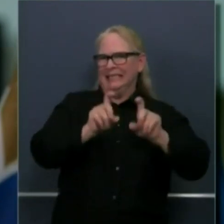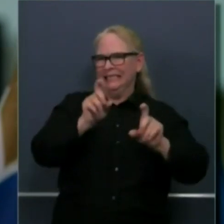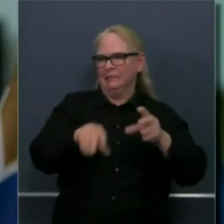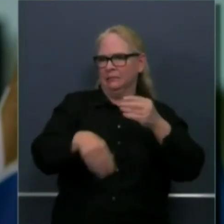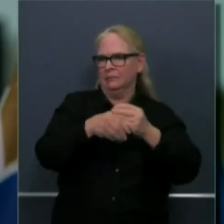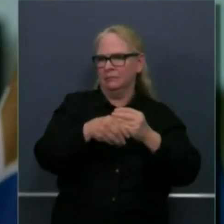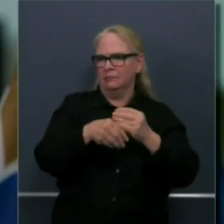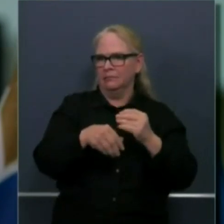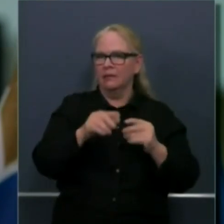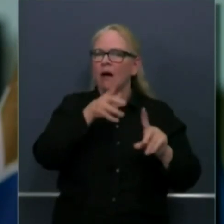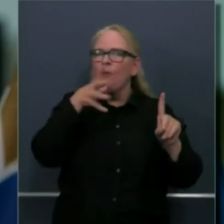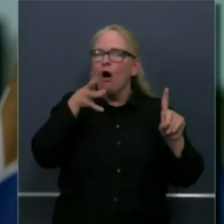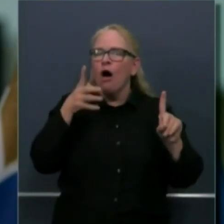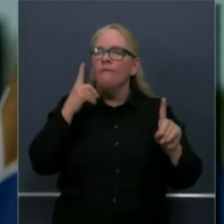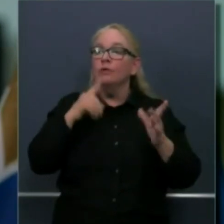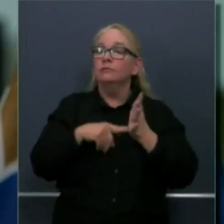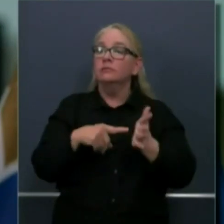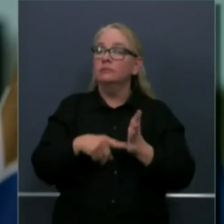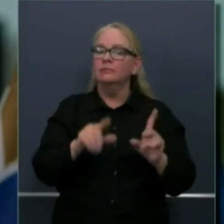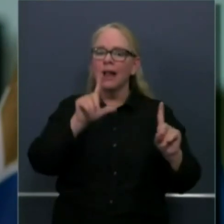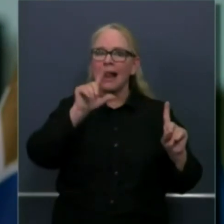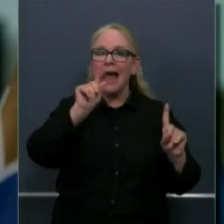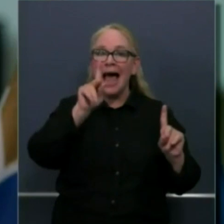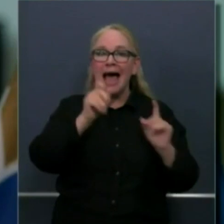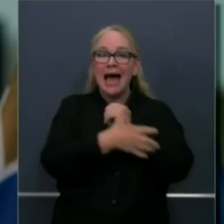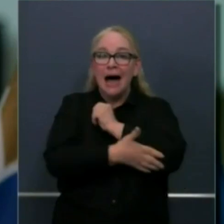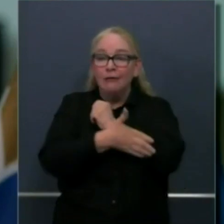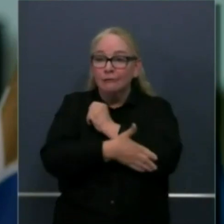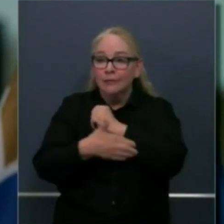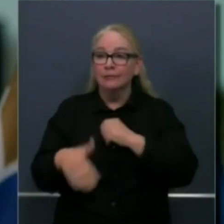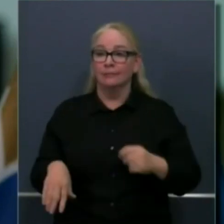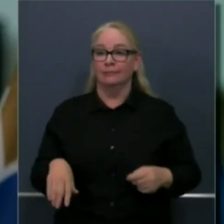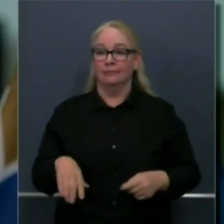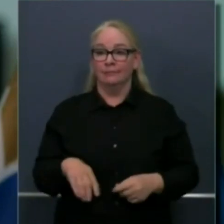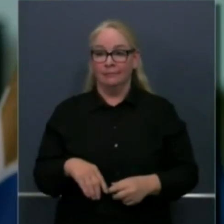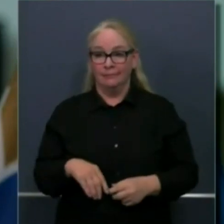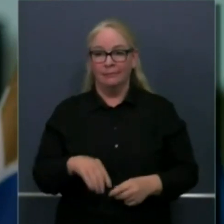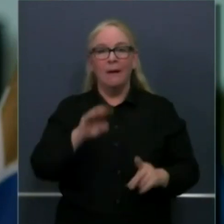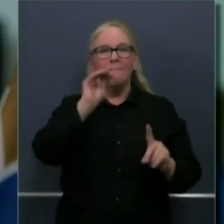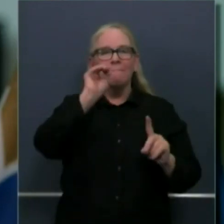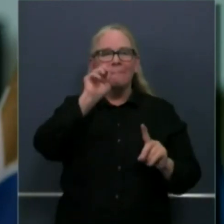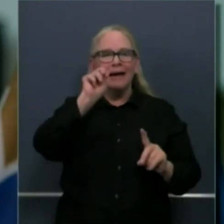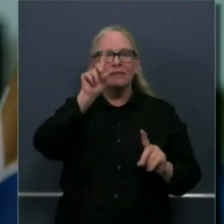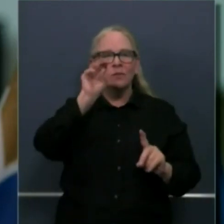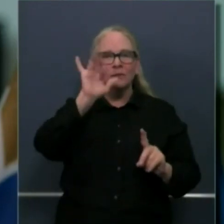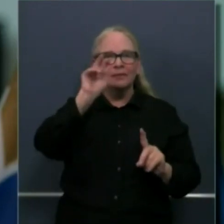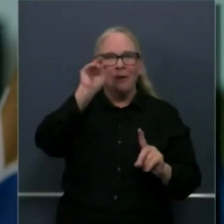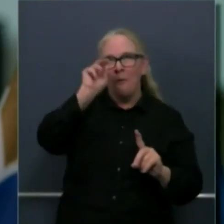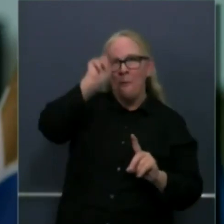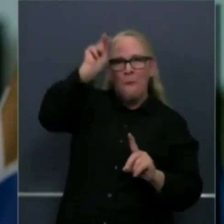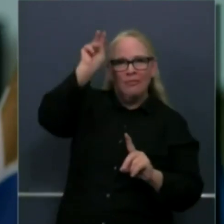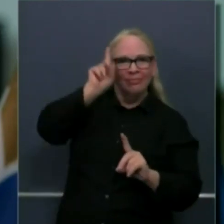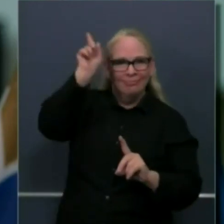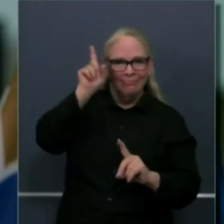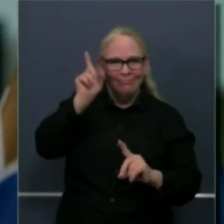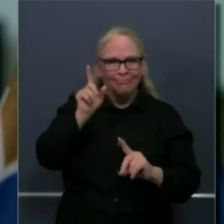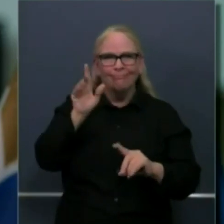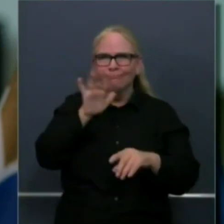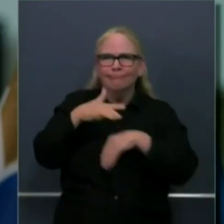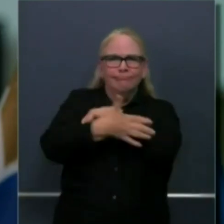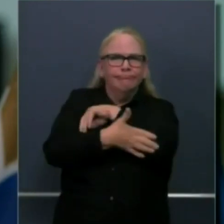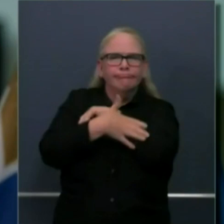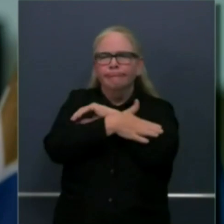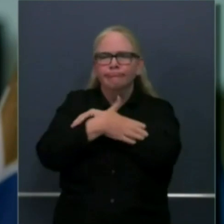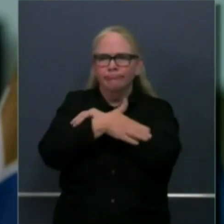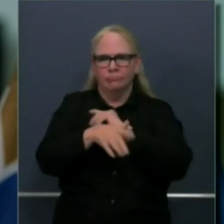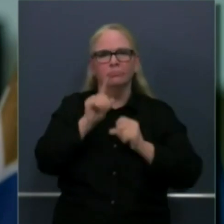Lake County as an example Mendocino County you deserve those points of access and we are committing to